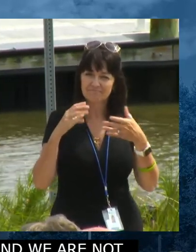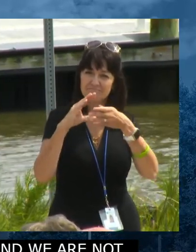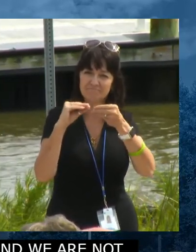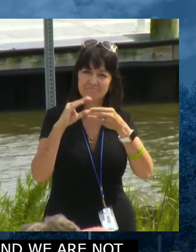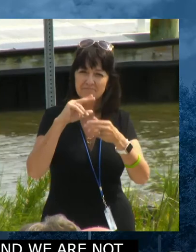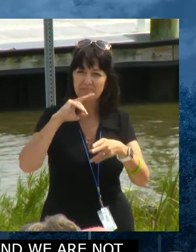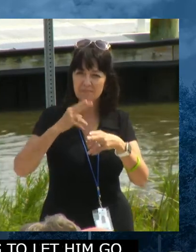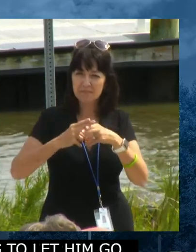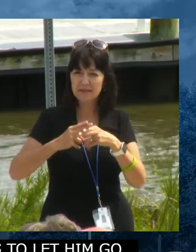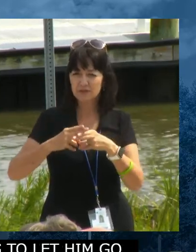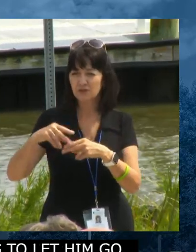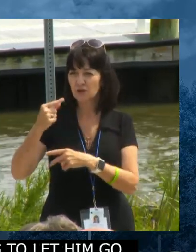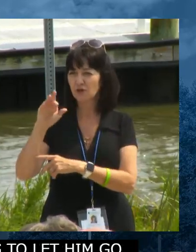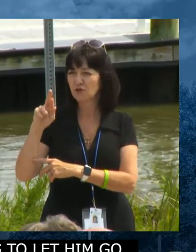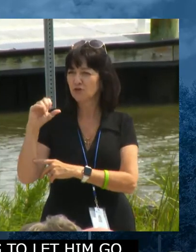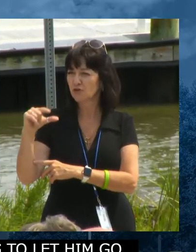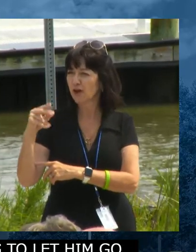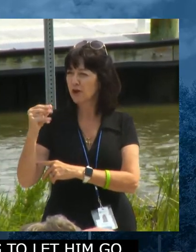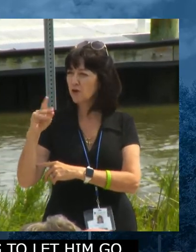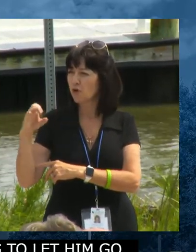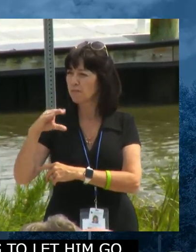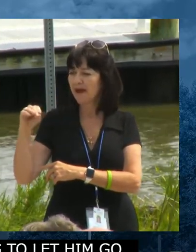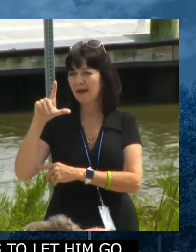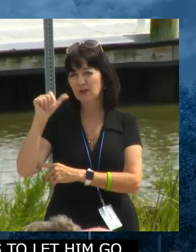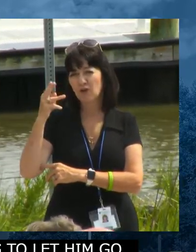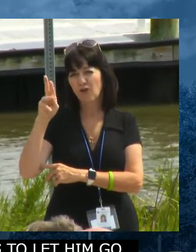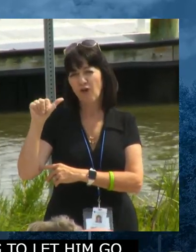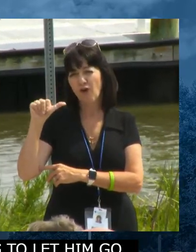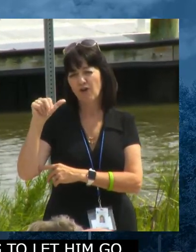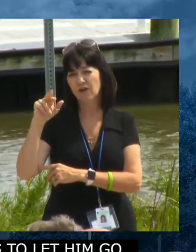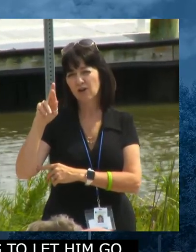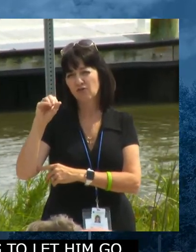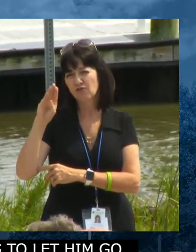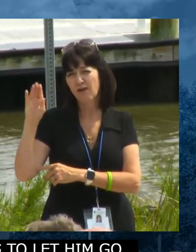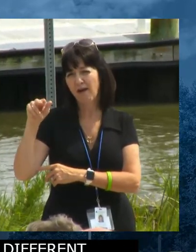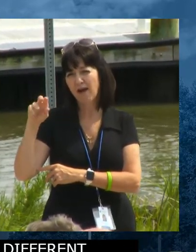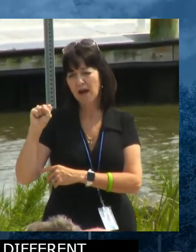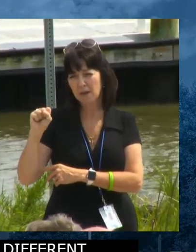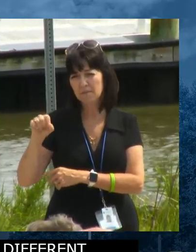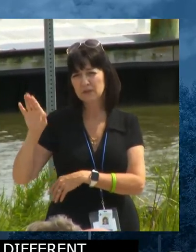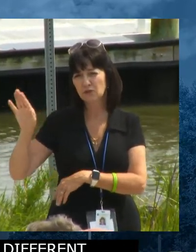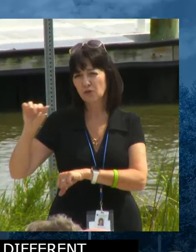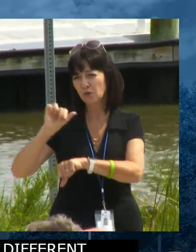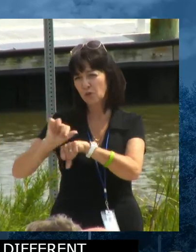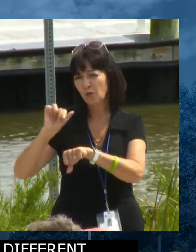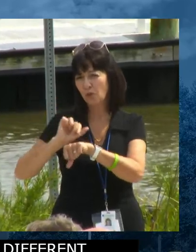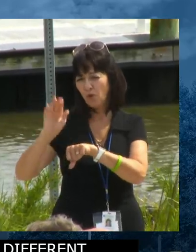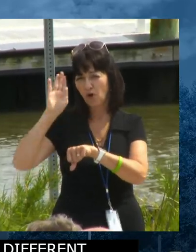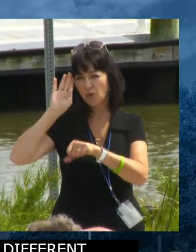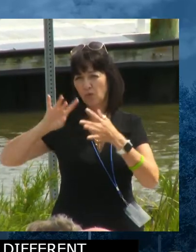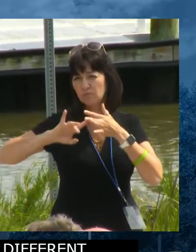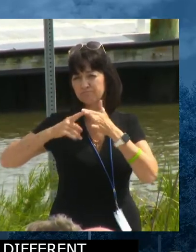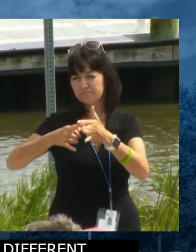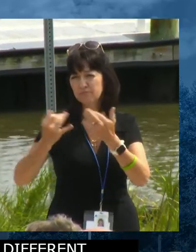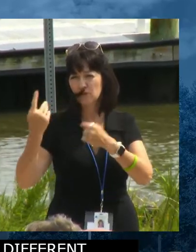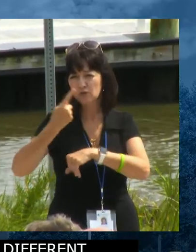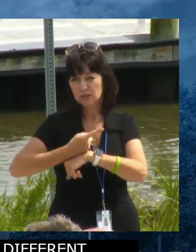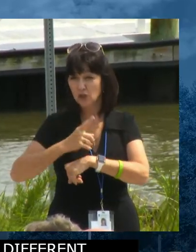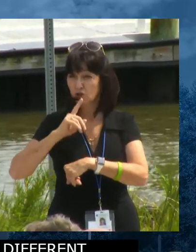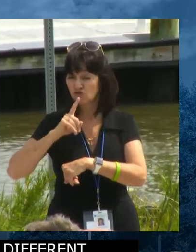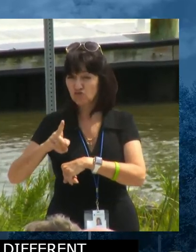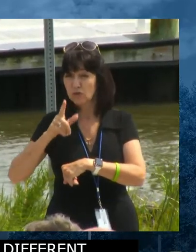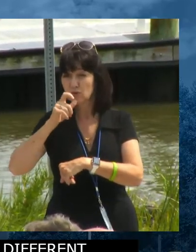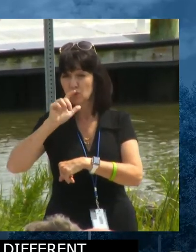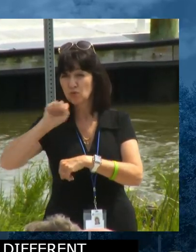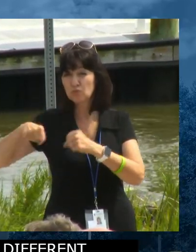and Laura Robbins. I'm going to talk a little bit later about an initiative that we're releasing today. And they're really the backbone of all of that.